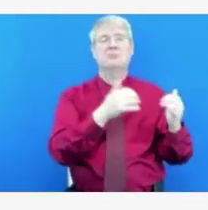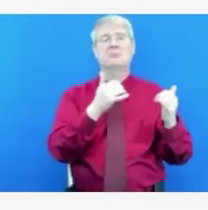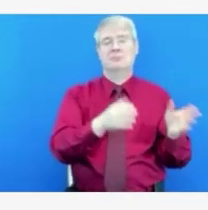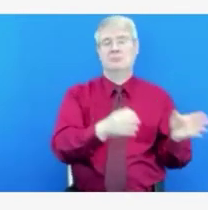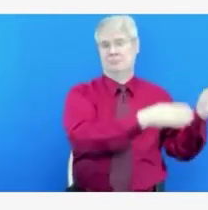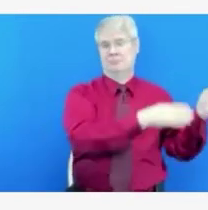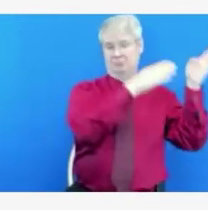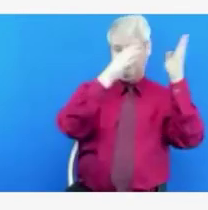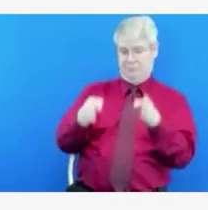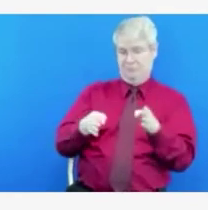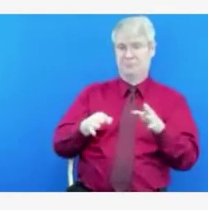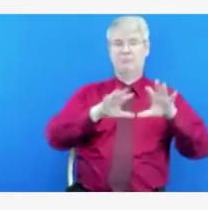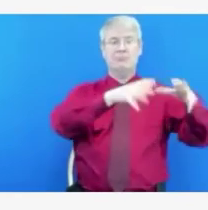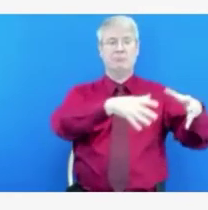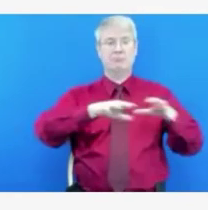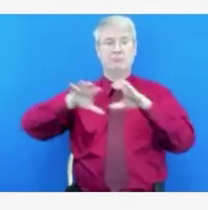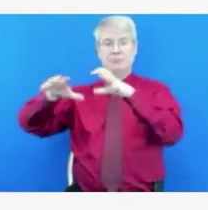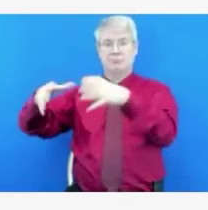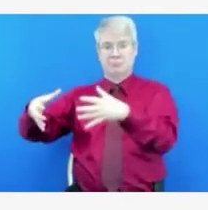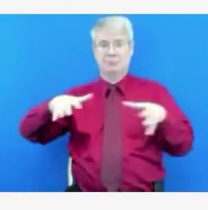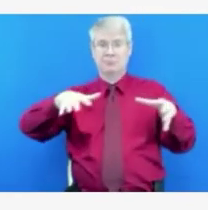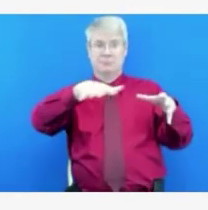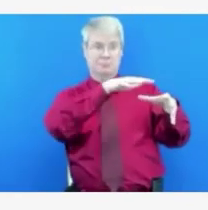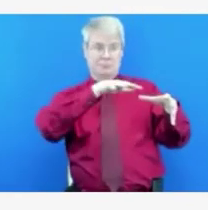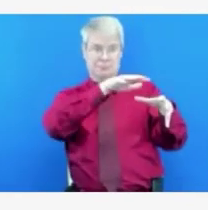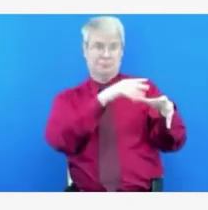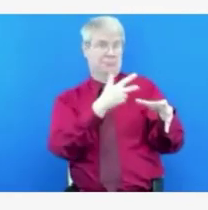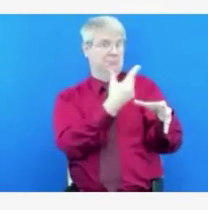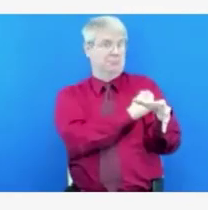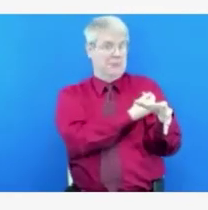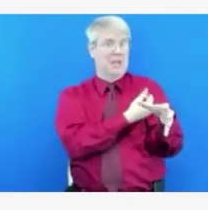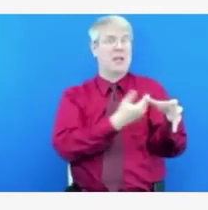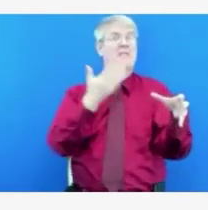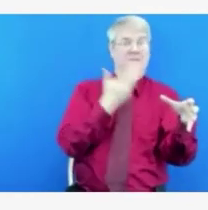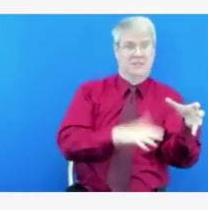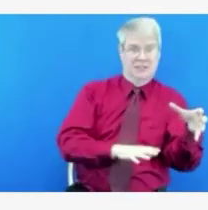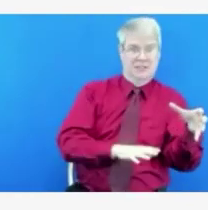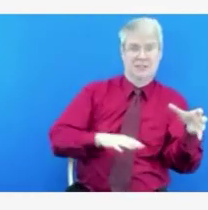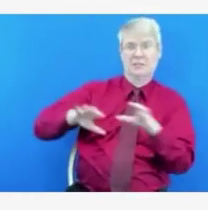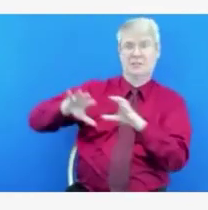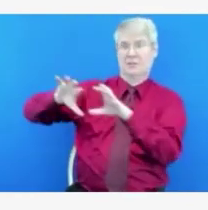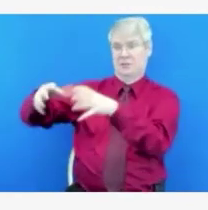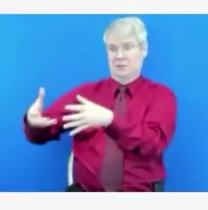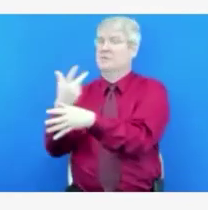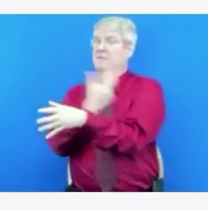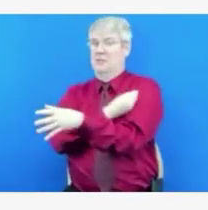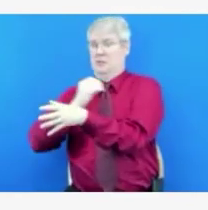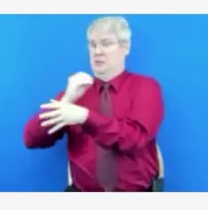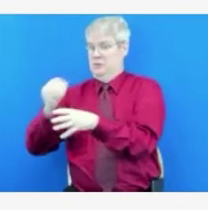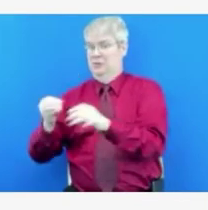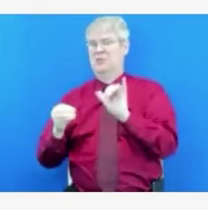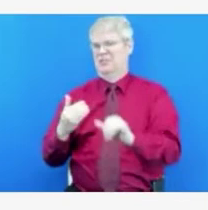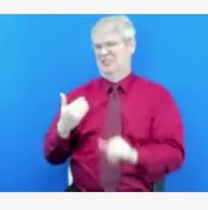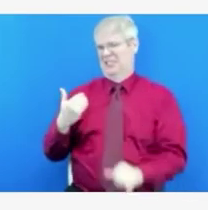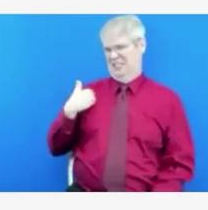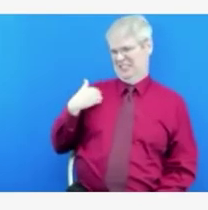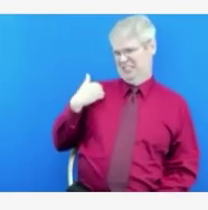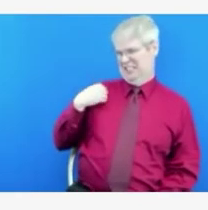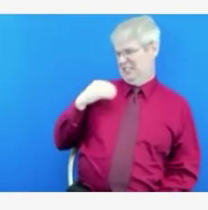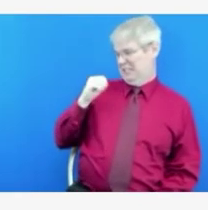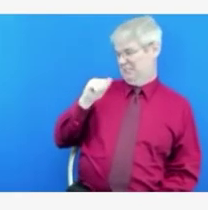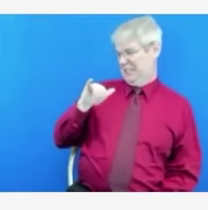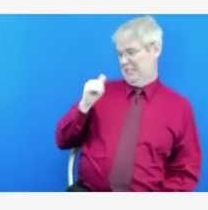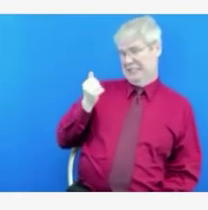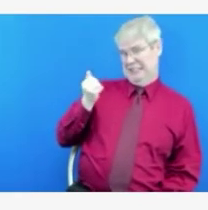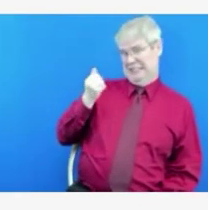from May 15th, when everyone over 16 became eligible for the vaccine, to Saturday, October 9th. This is the information